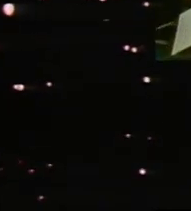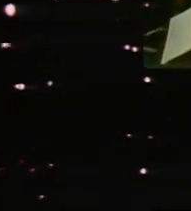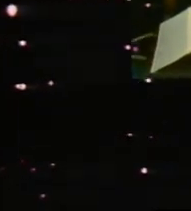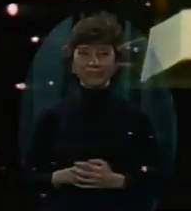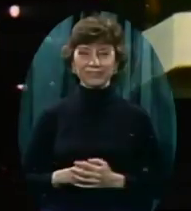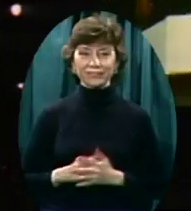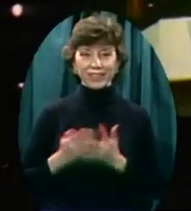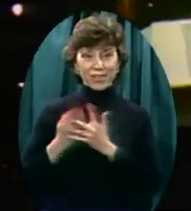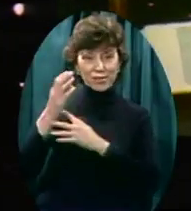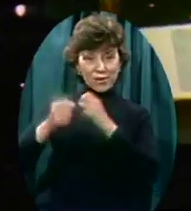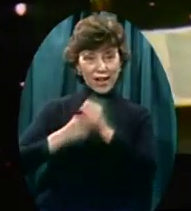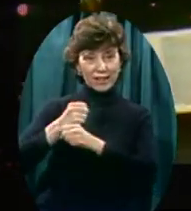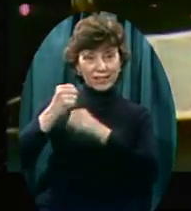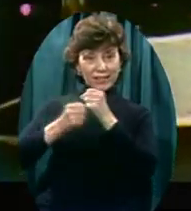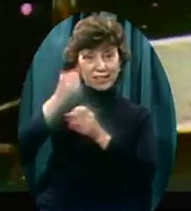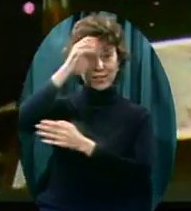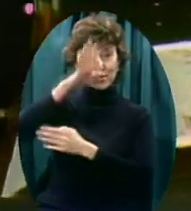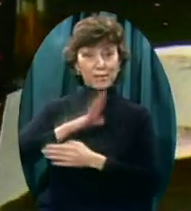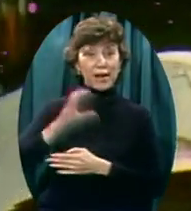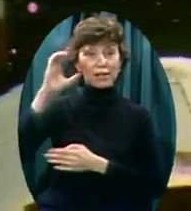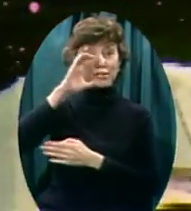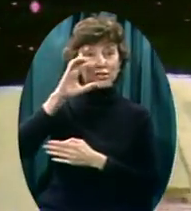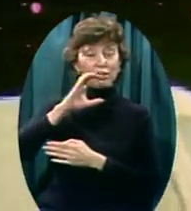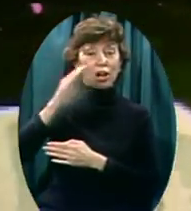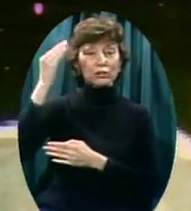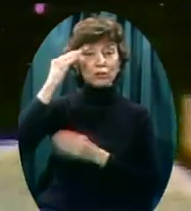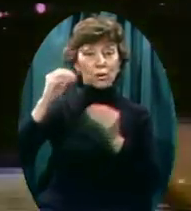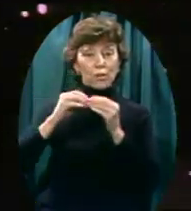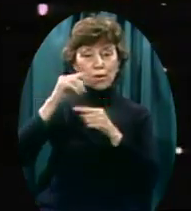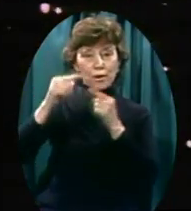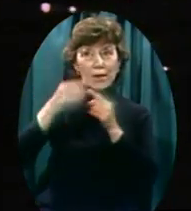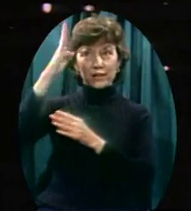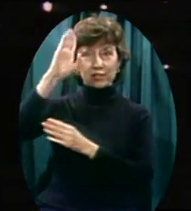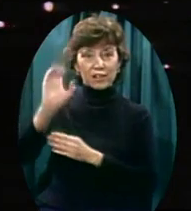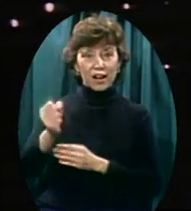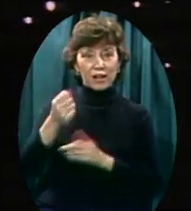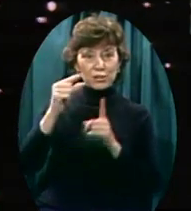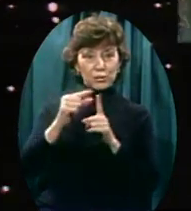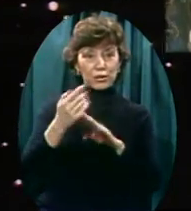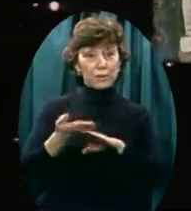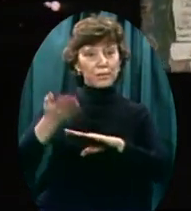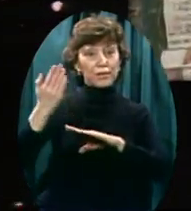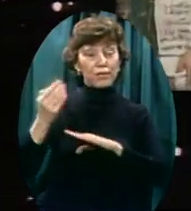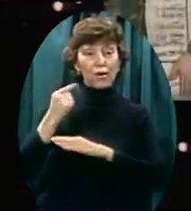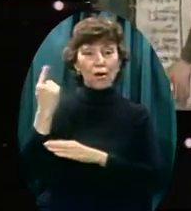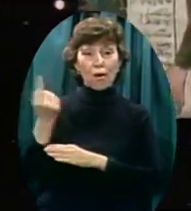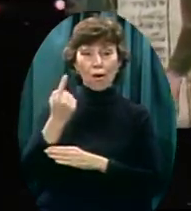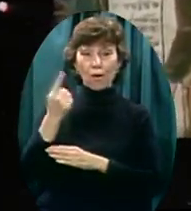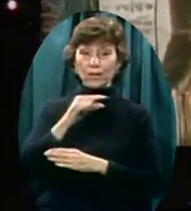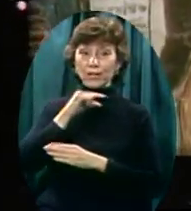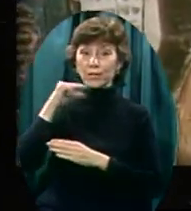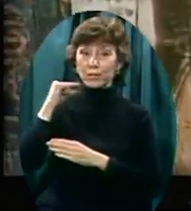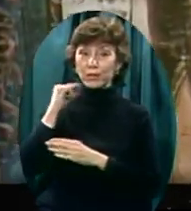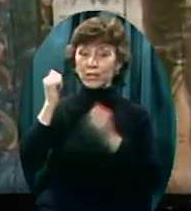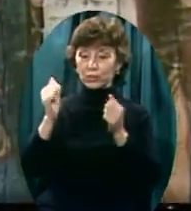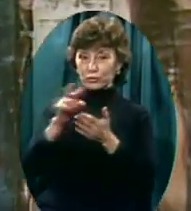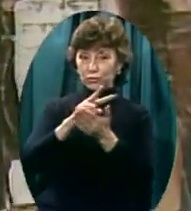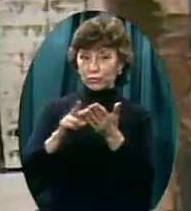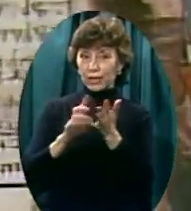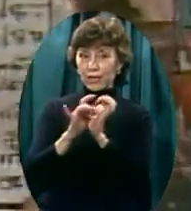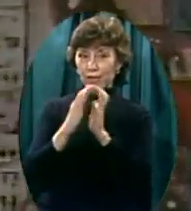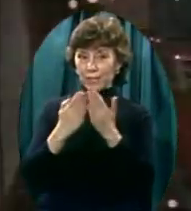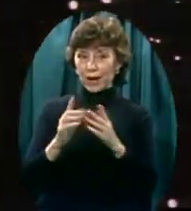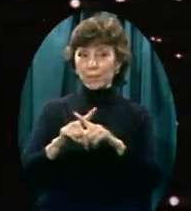Throughout the ages, man has sought to know more about God's Word. Once, only priests and scholars had access to these manuscripts.